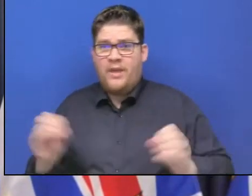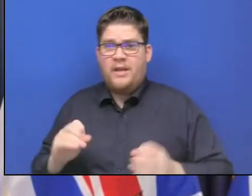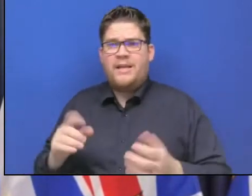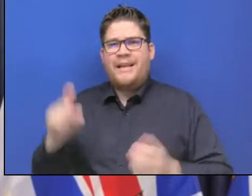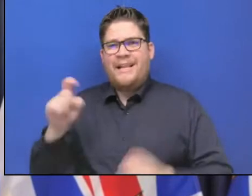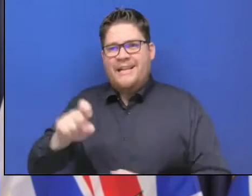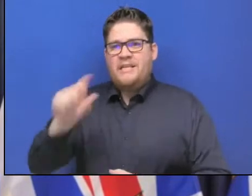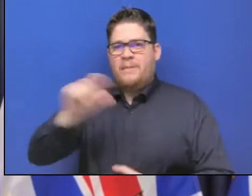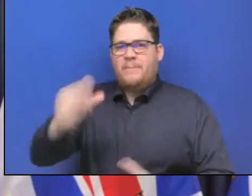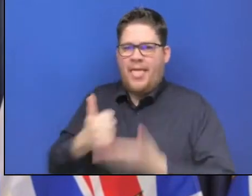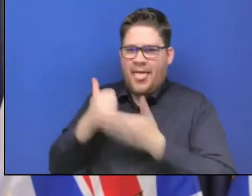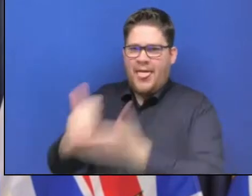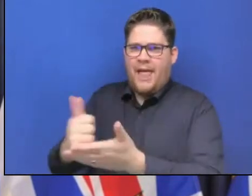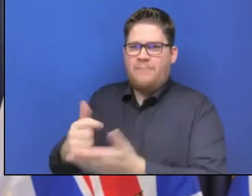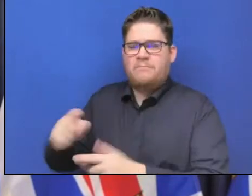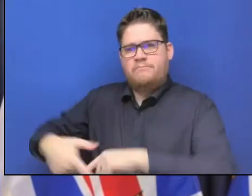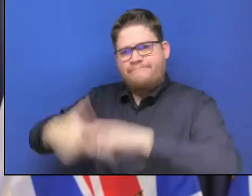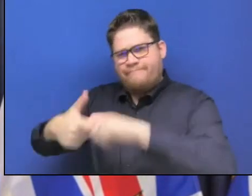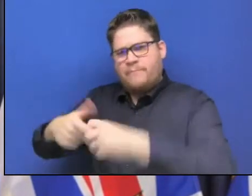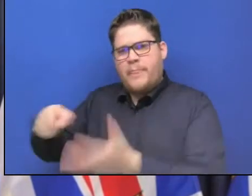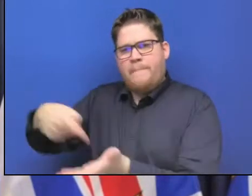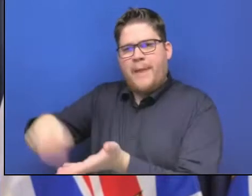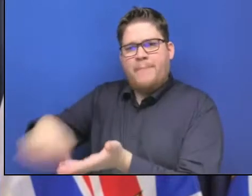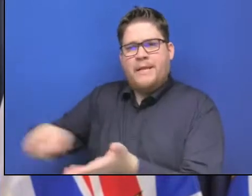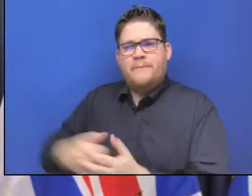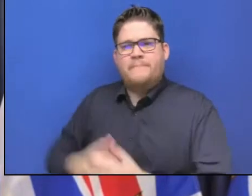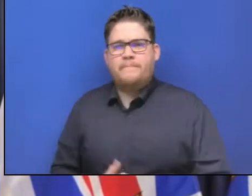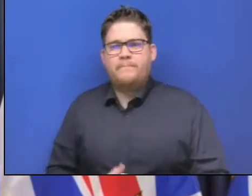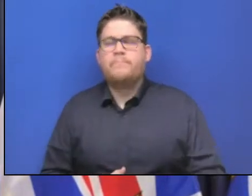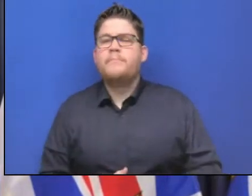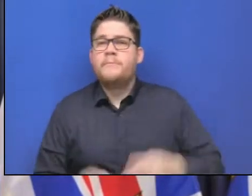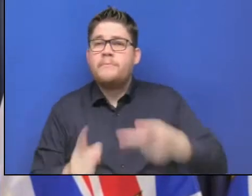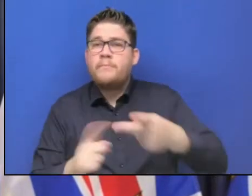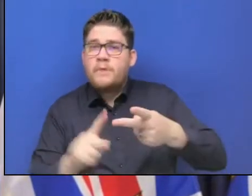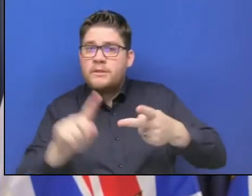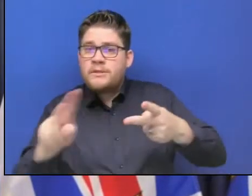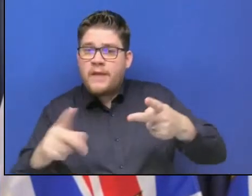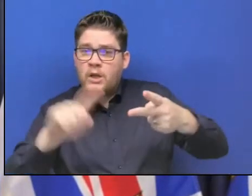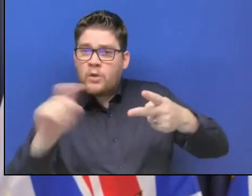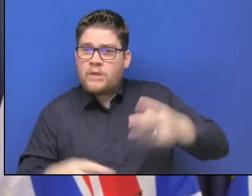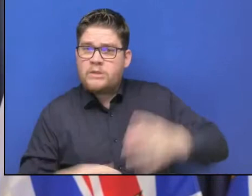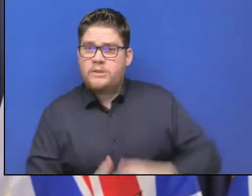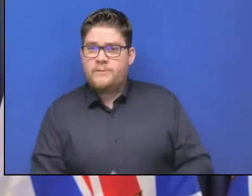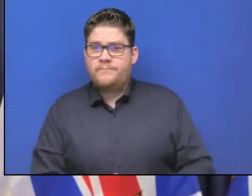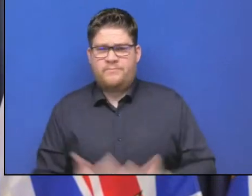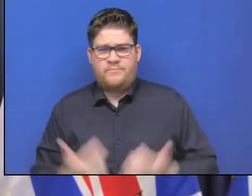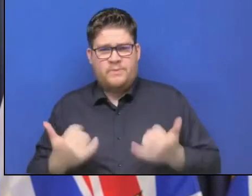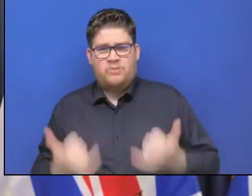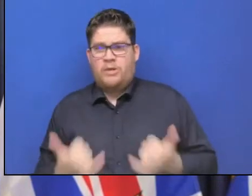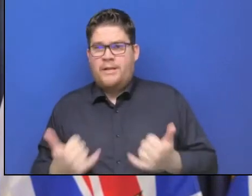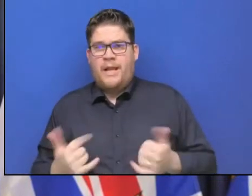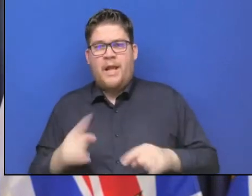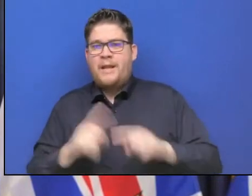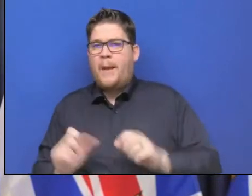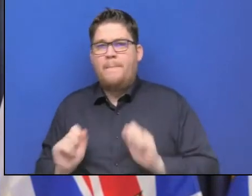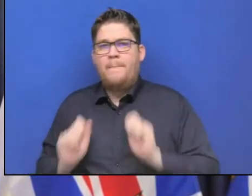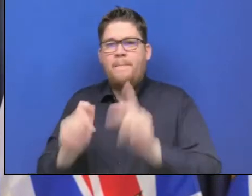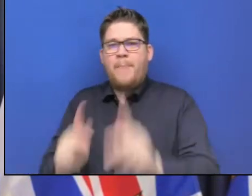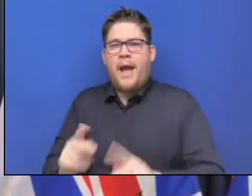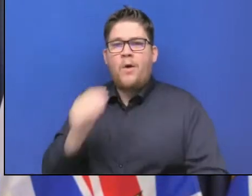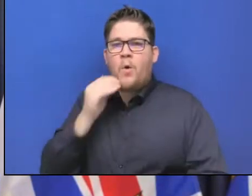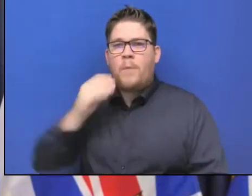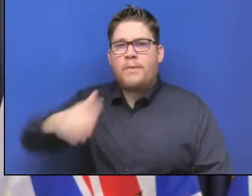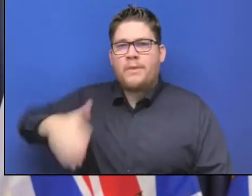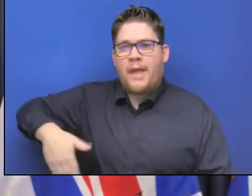payments. And the second question is, I know it's too early. They can go to their homes and what's going to happen